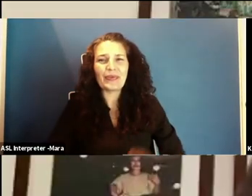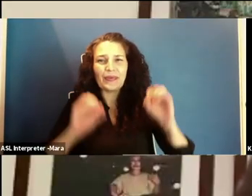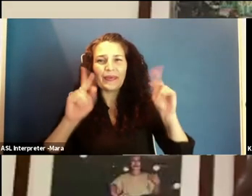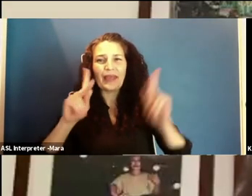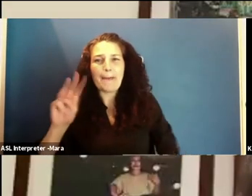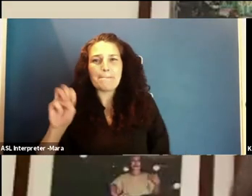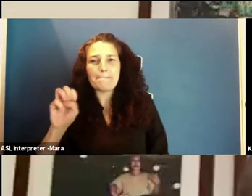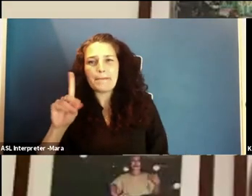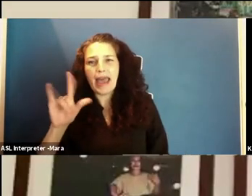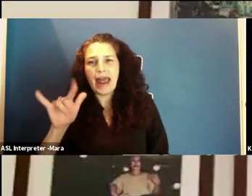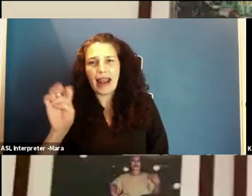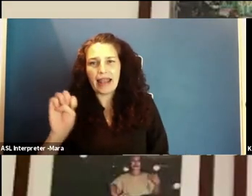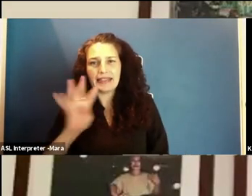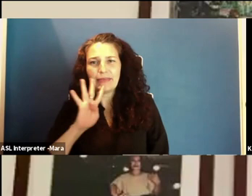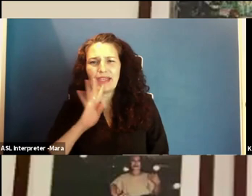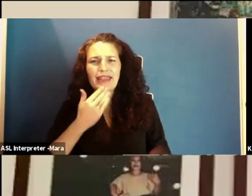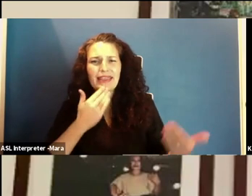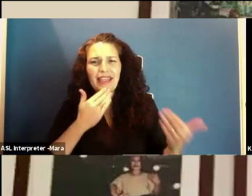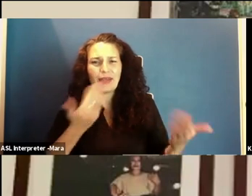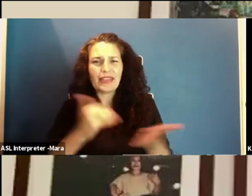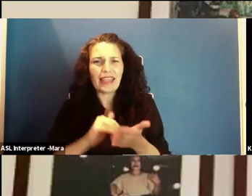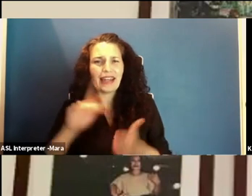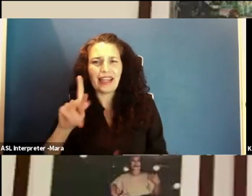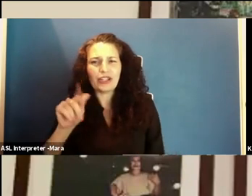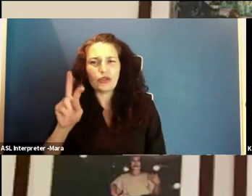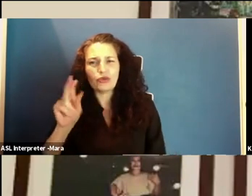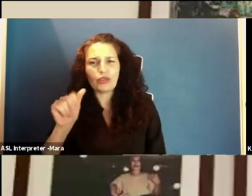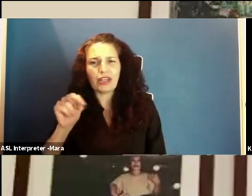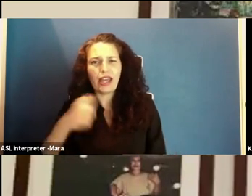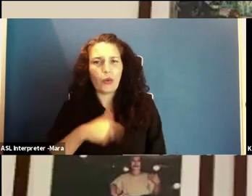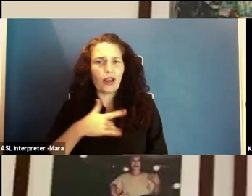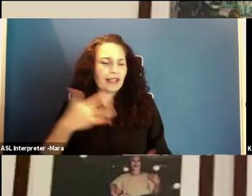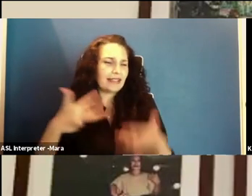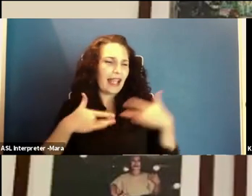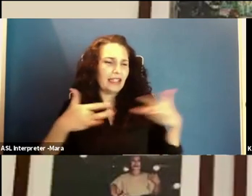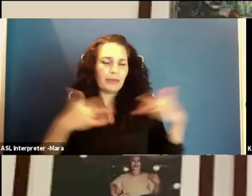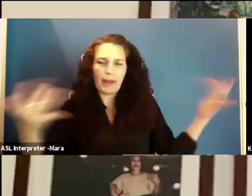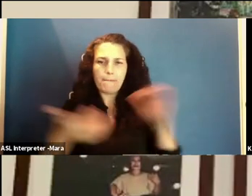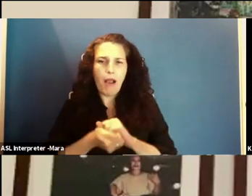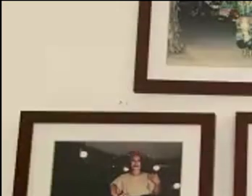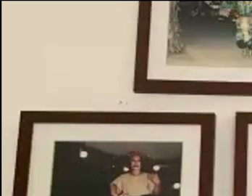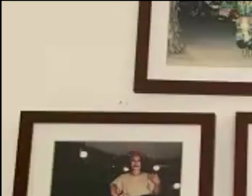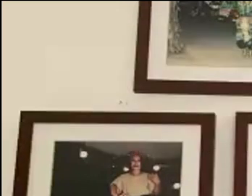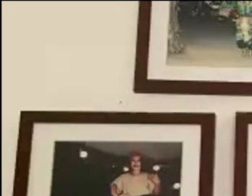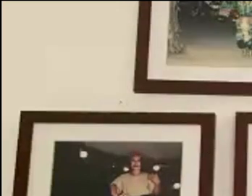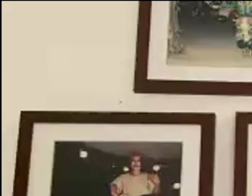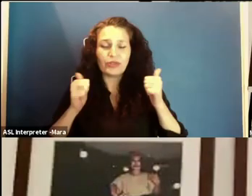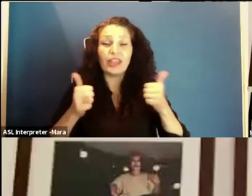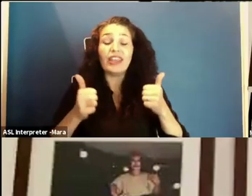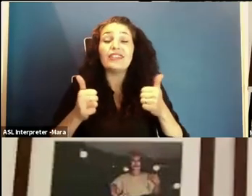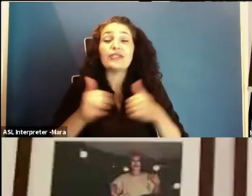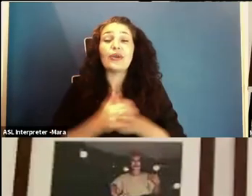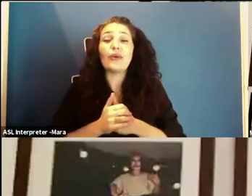Thank you so much, Katrina. Like I said, we are thrilled to be partners with you. So I wanted